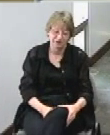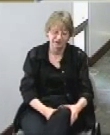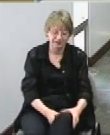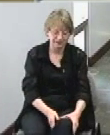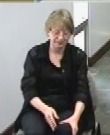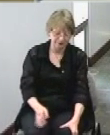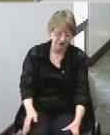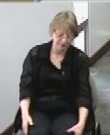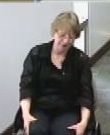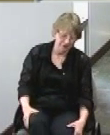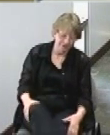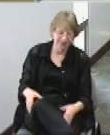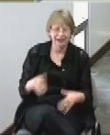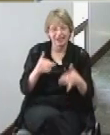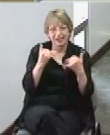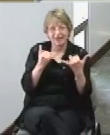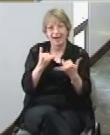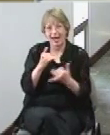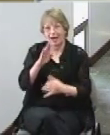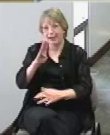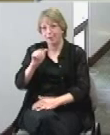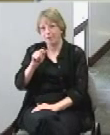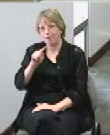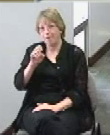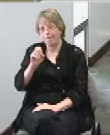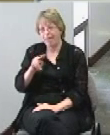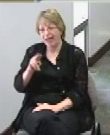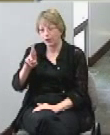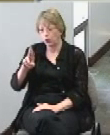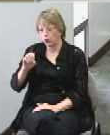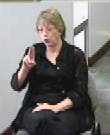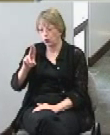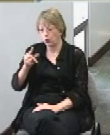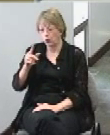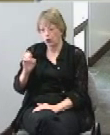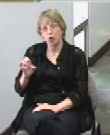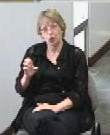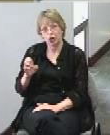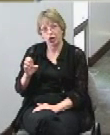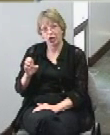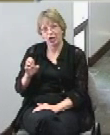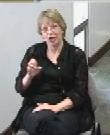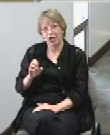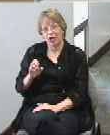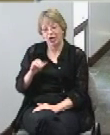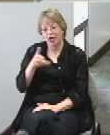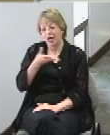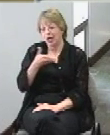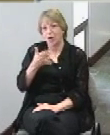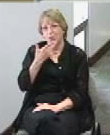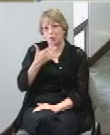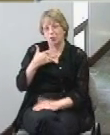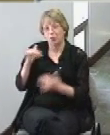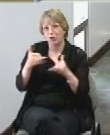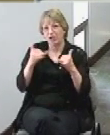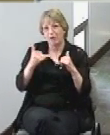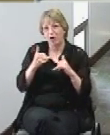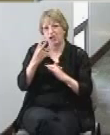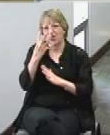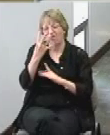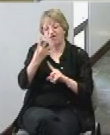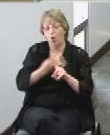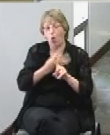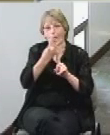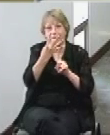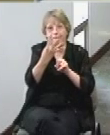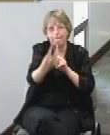the bowling alley in Baton Rouge they were booked out four months in advance on birthday parties so we